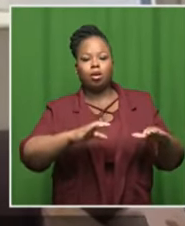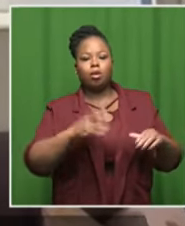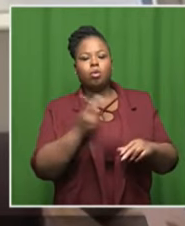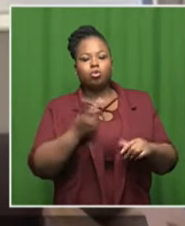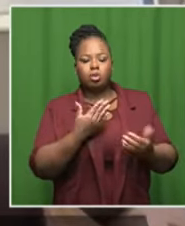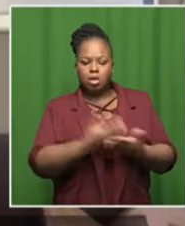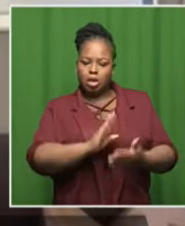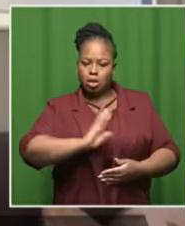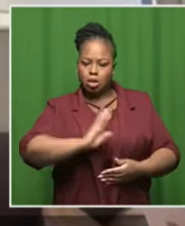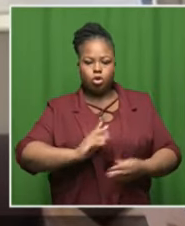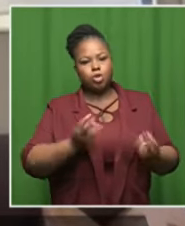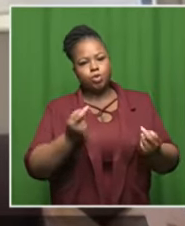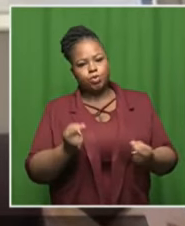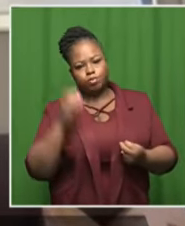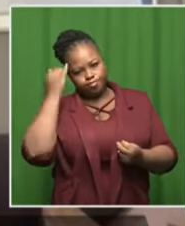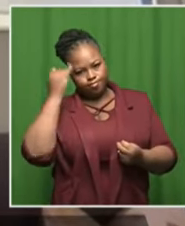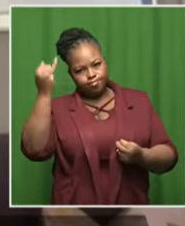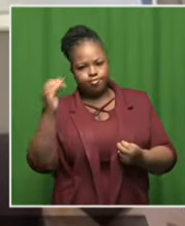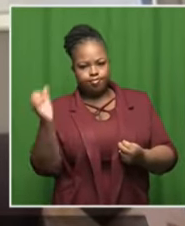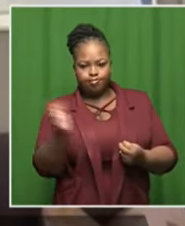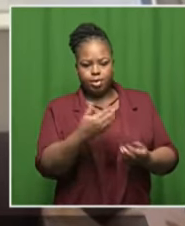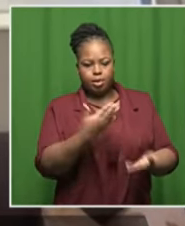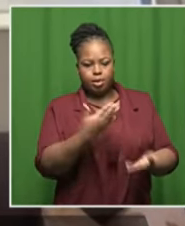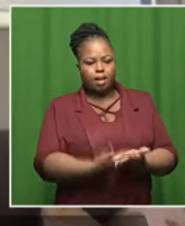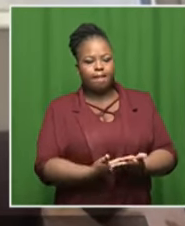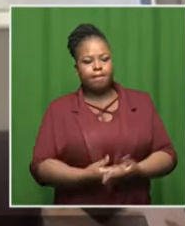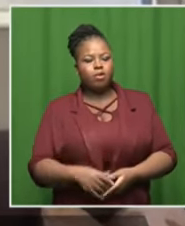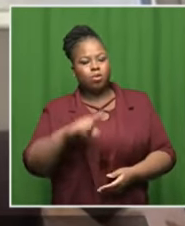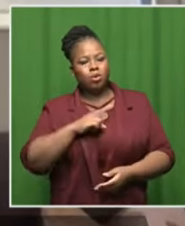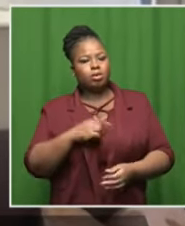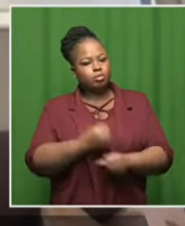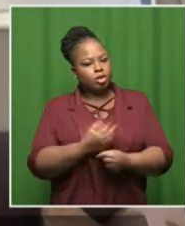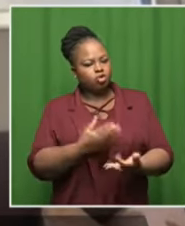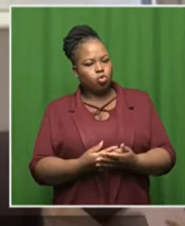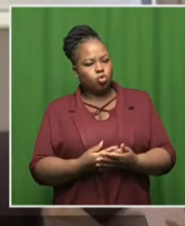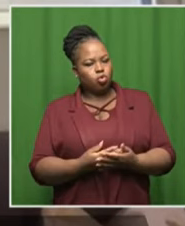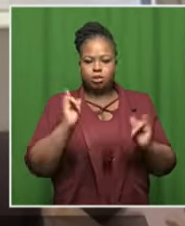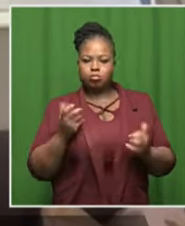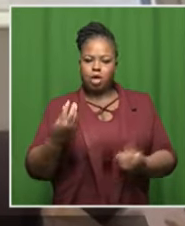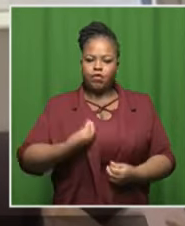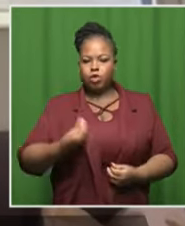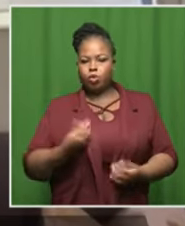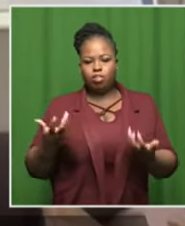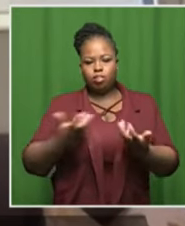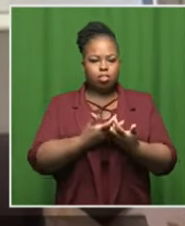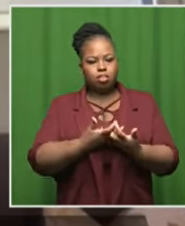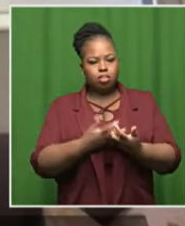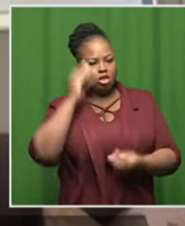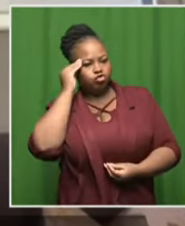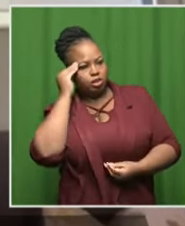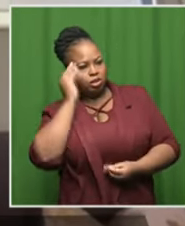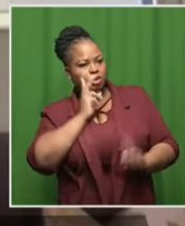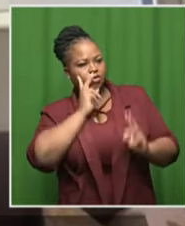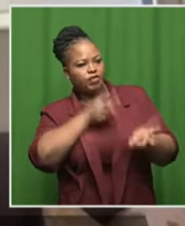that will come in with fresh ideas to make sure that our museums become sexy for young people to to visit basically